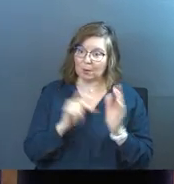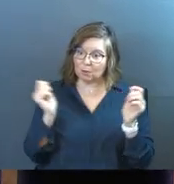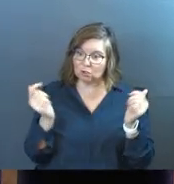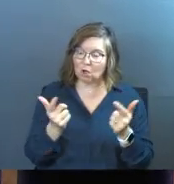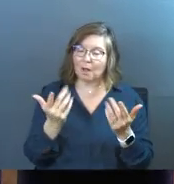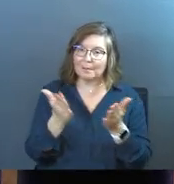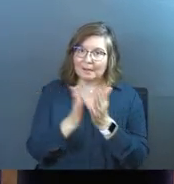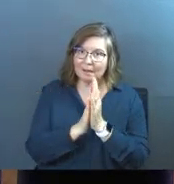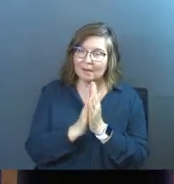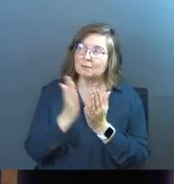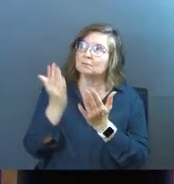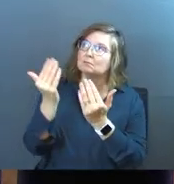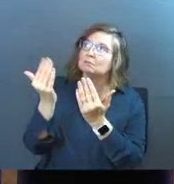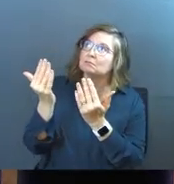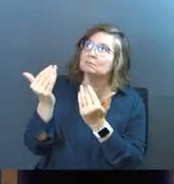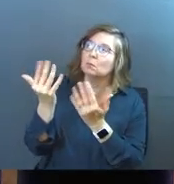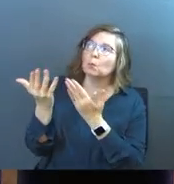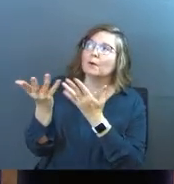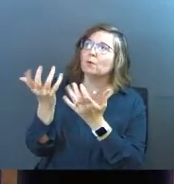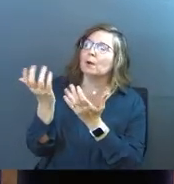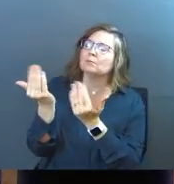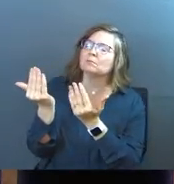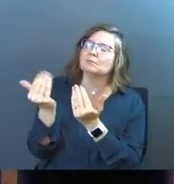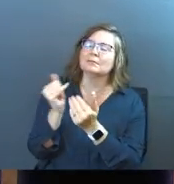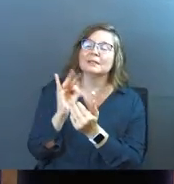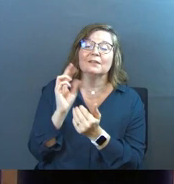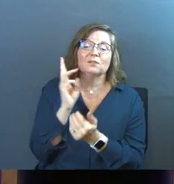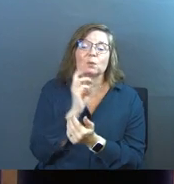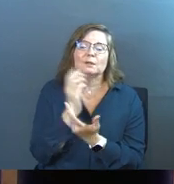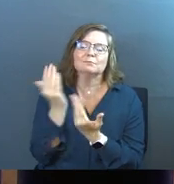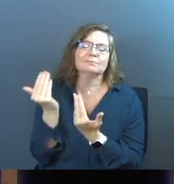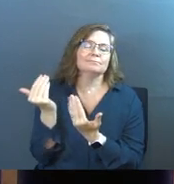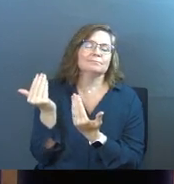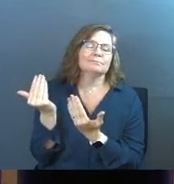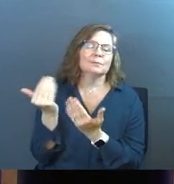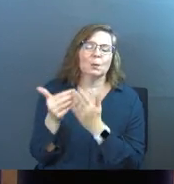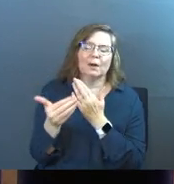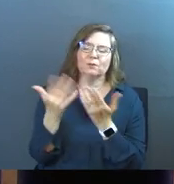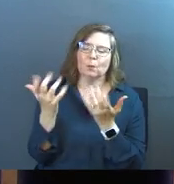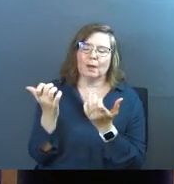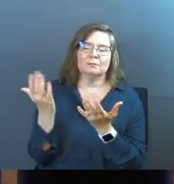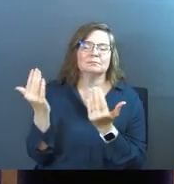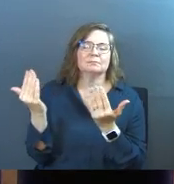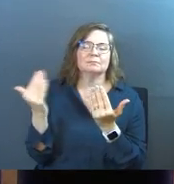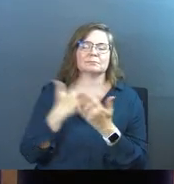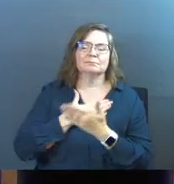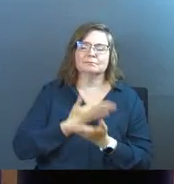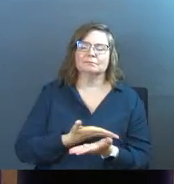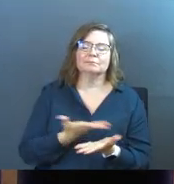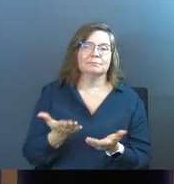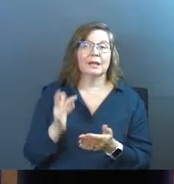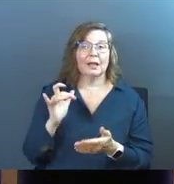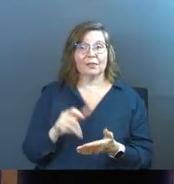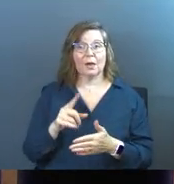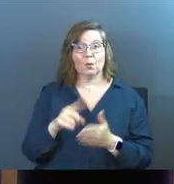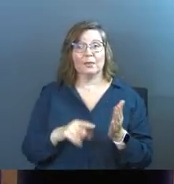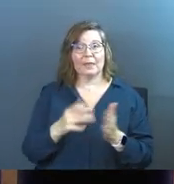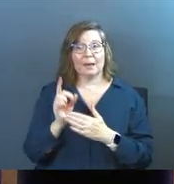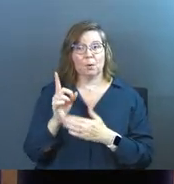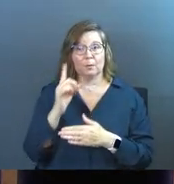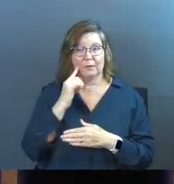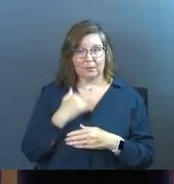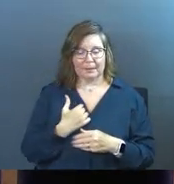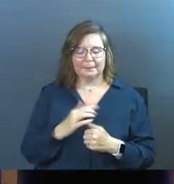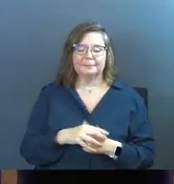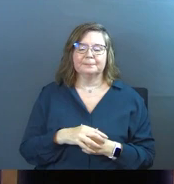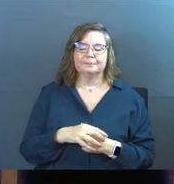have a posture of God, whatever you want from me, even if it's weird, whatever you want from me. And so that's, that was that moment